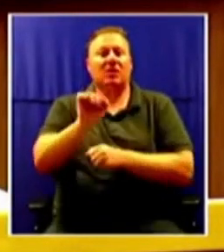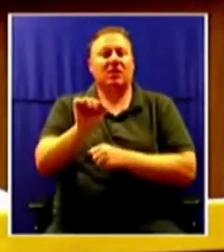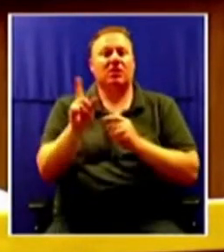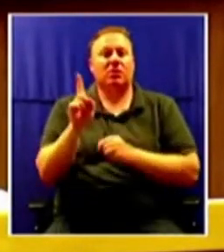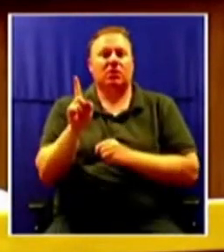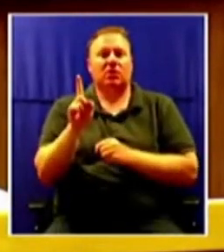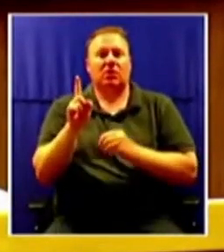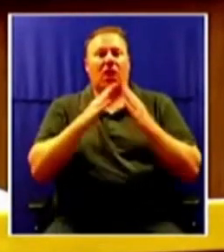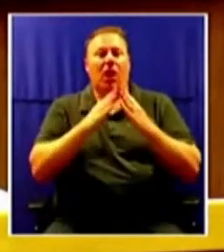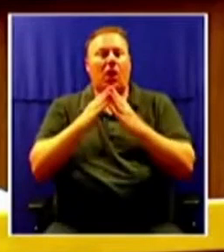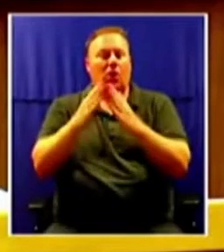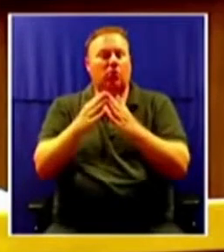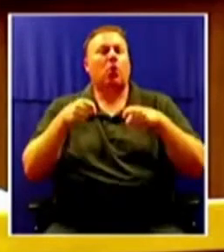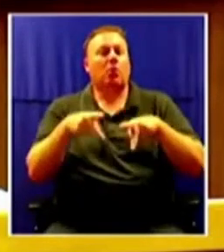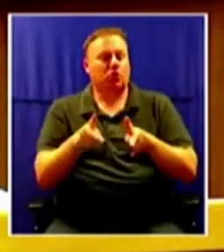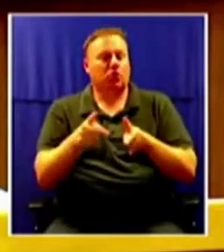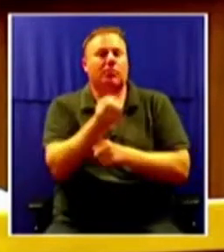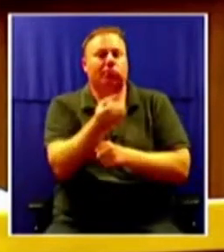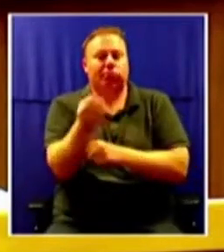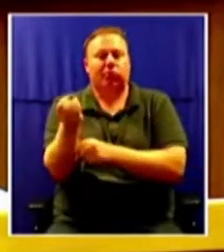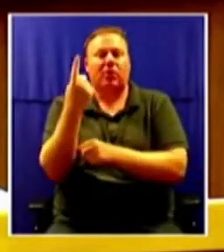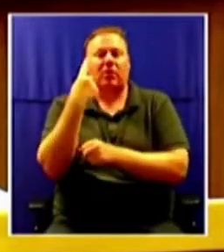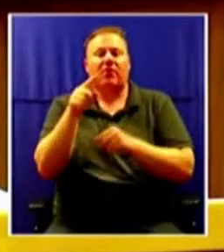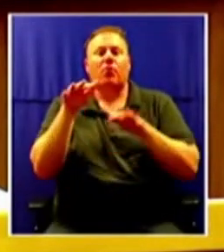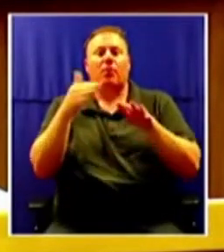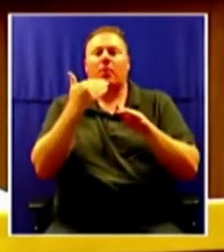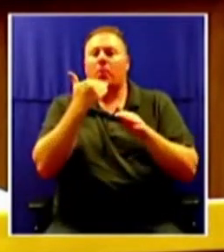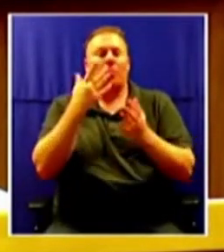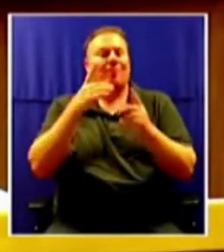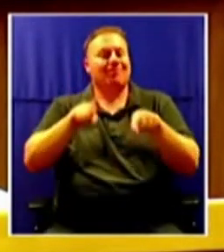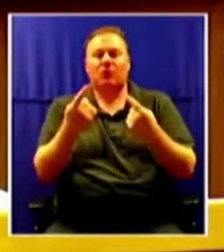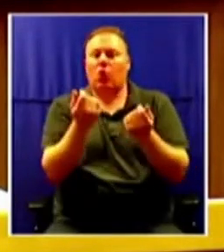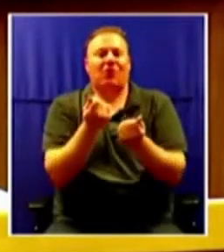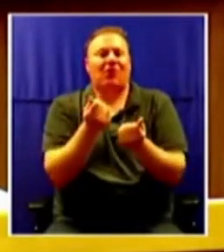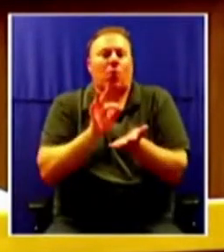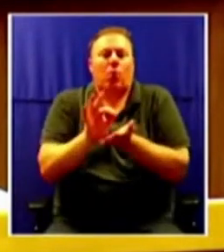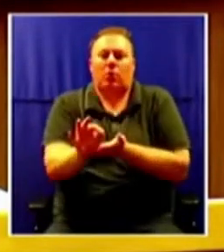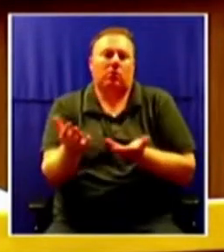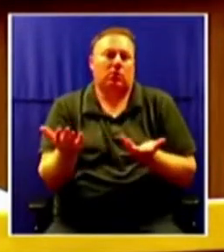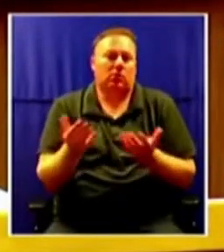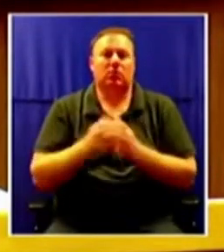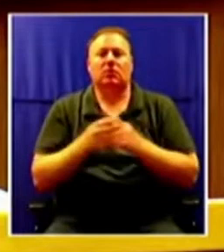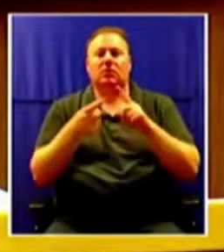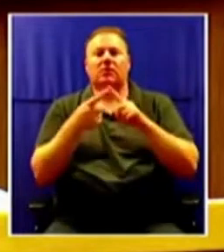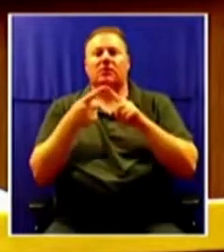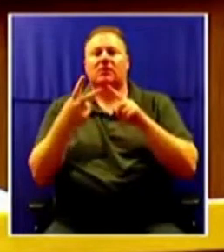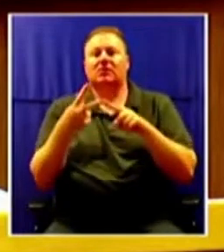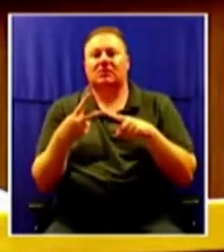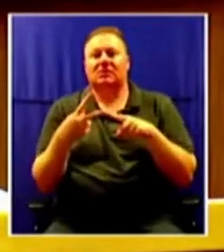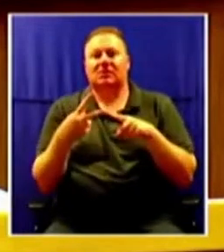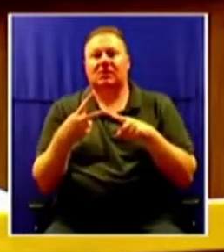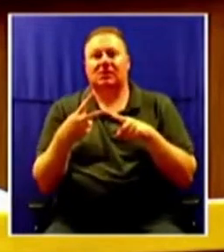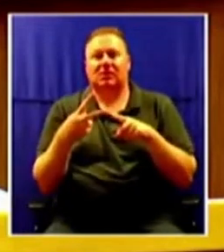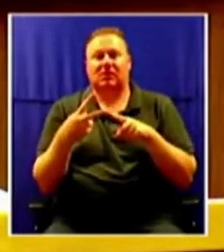of adequate housing opportunities to those who are unable to do so for themselves. Secondly, would be charged with re-contralizing